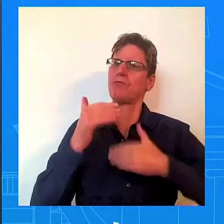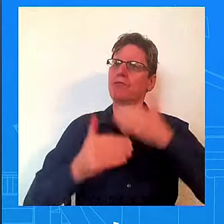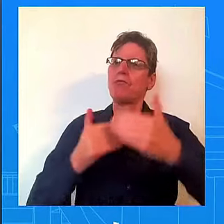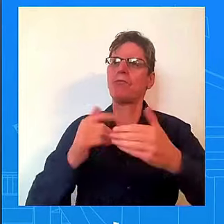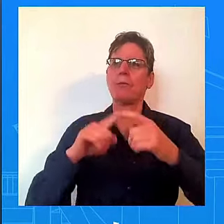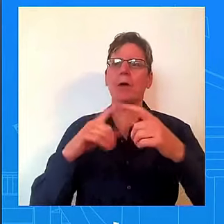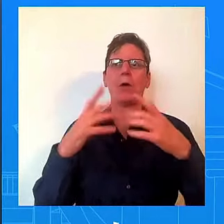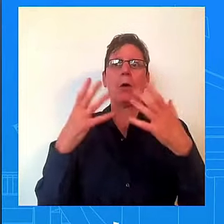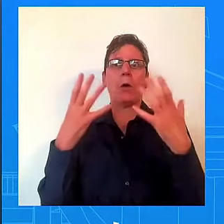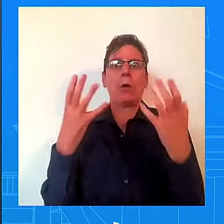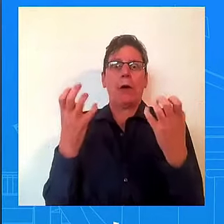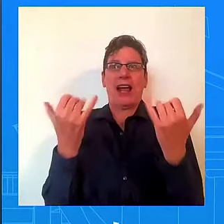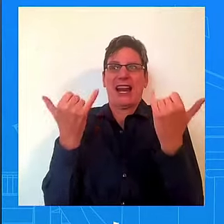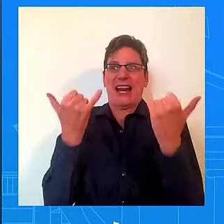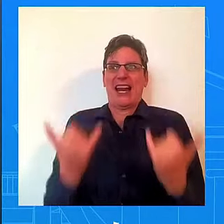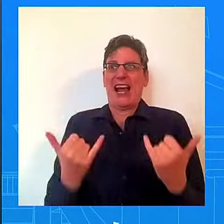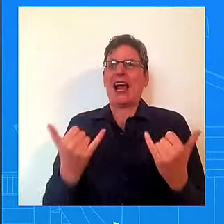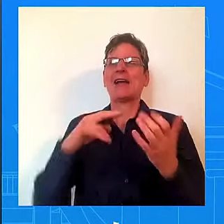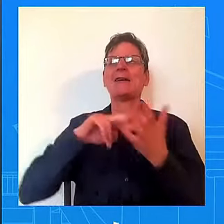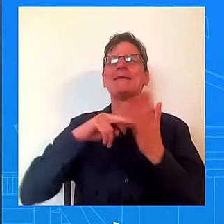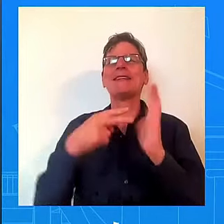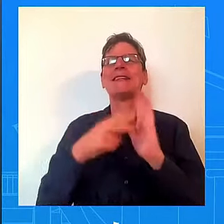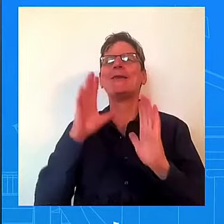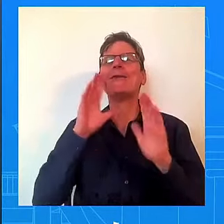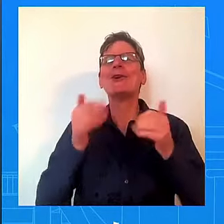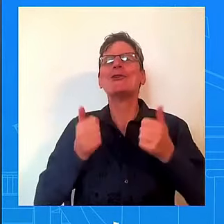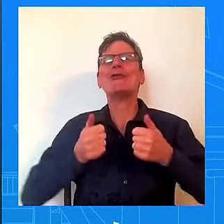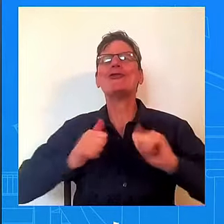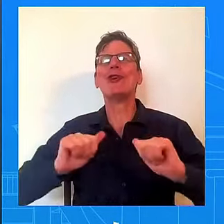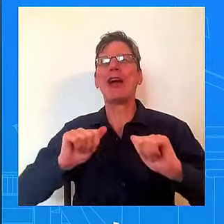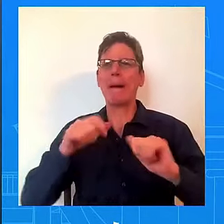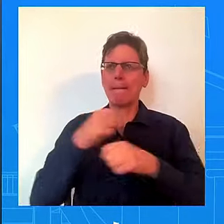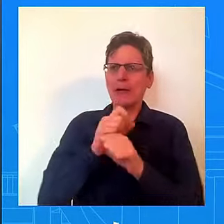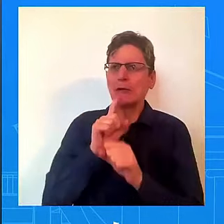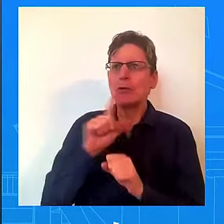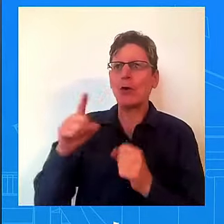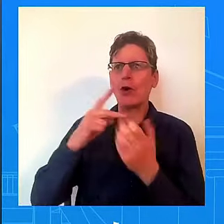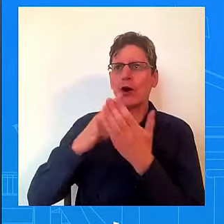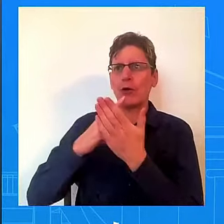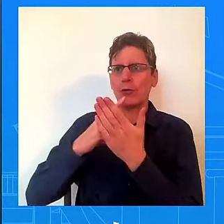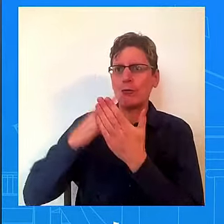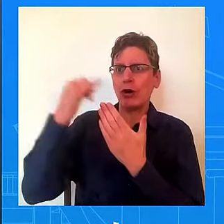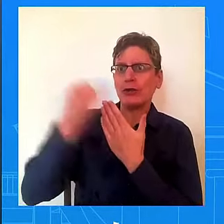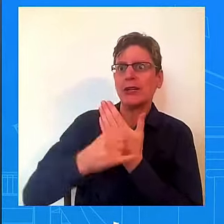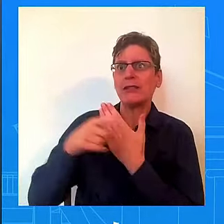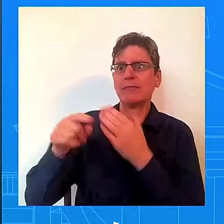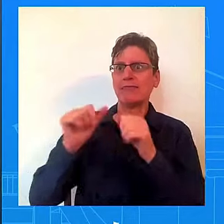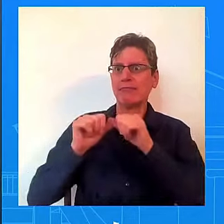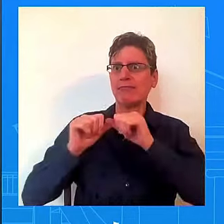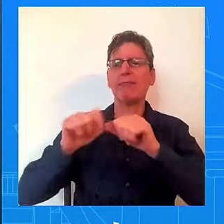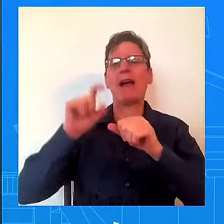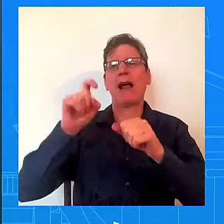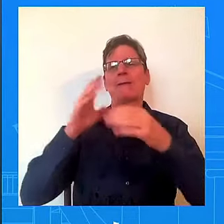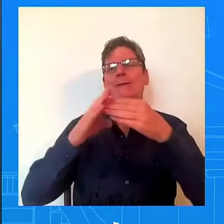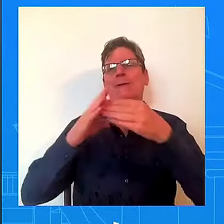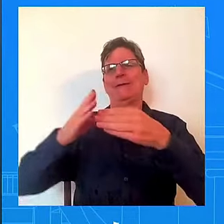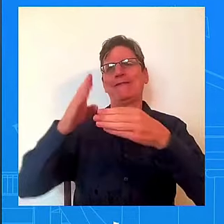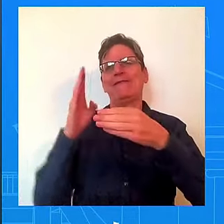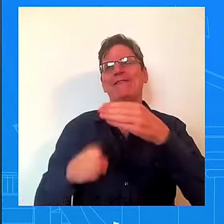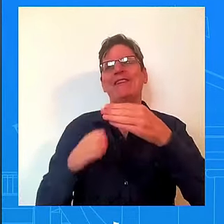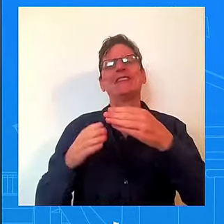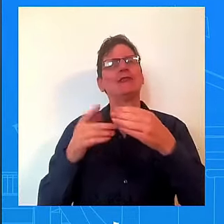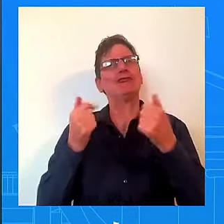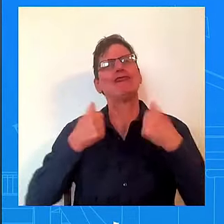can break ground on every project where we've moved forward and get as much done as soon as possible. But, you know, when